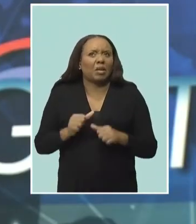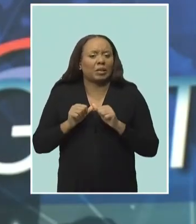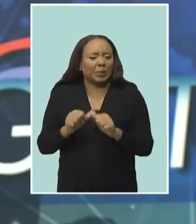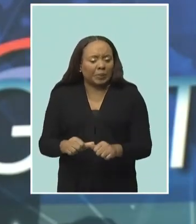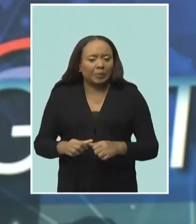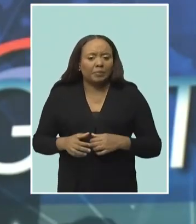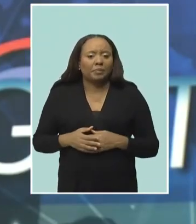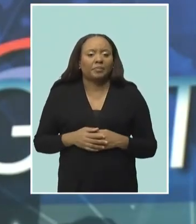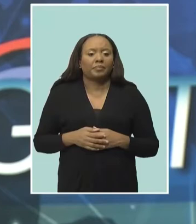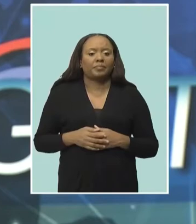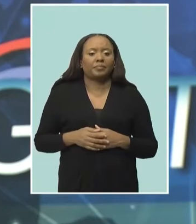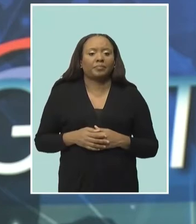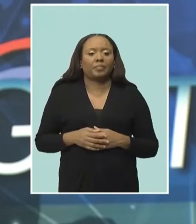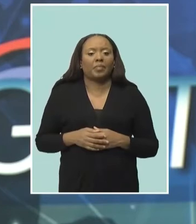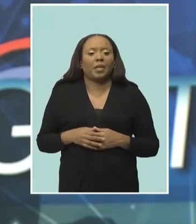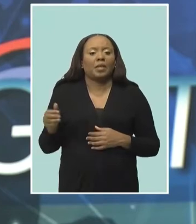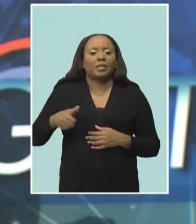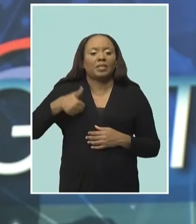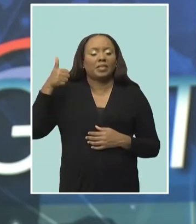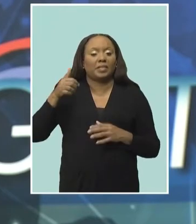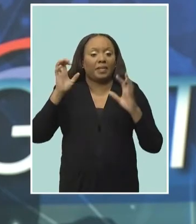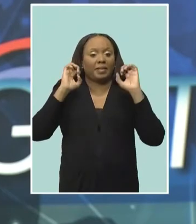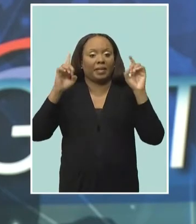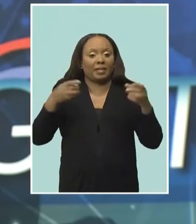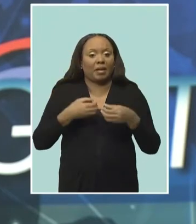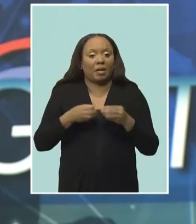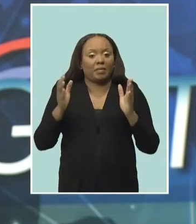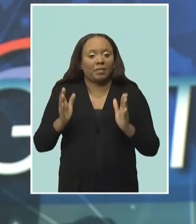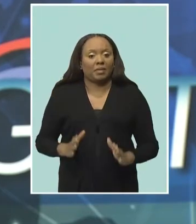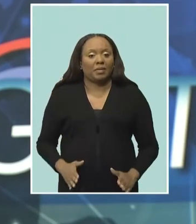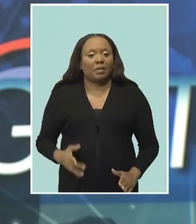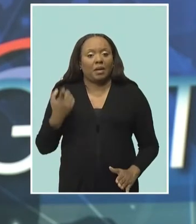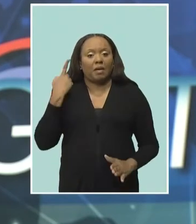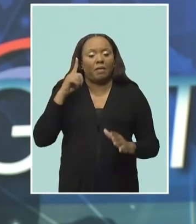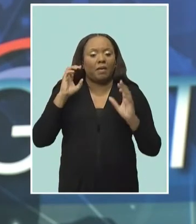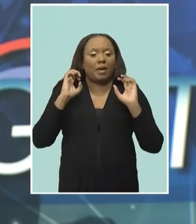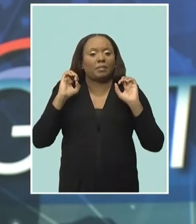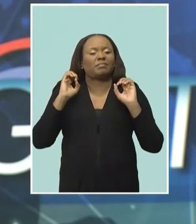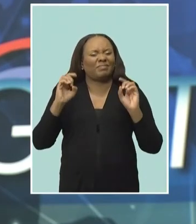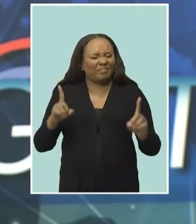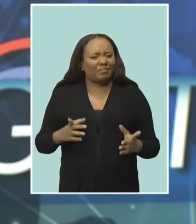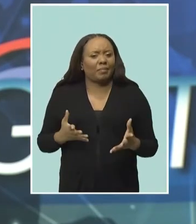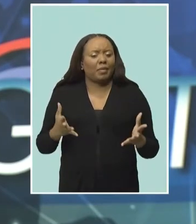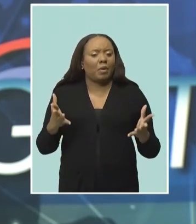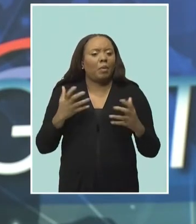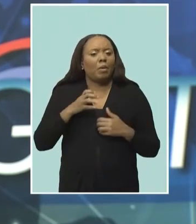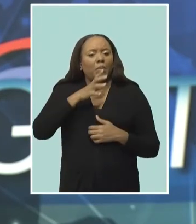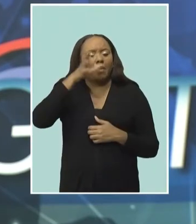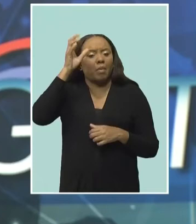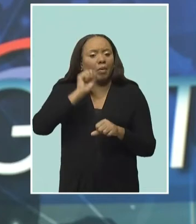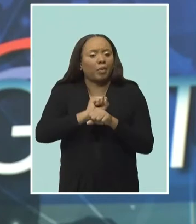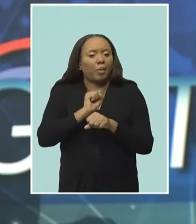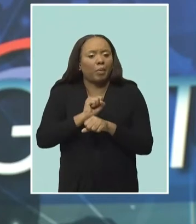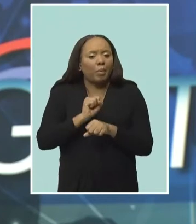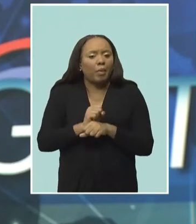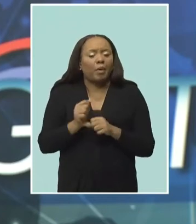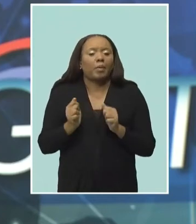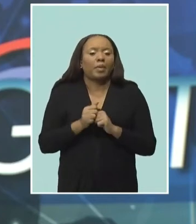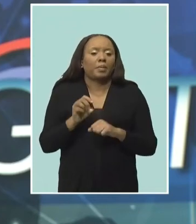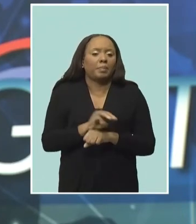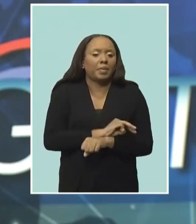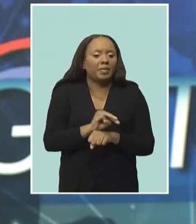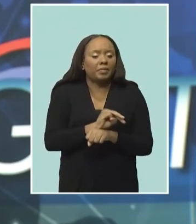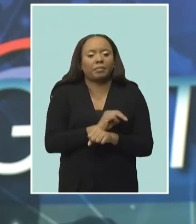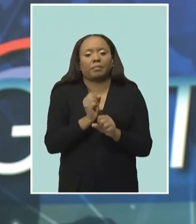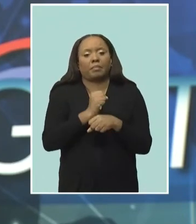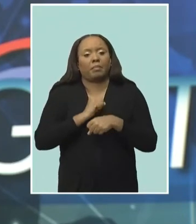Chief Education Officer Dr. Ramona Archer-Bradshaw is urging parents to work with the ministry to ensure students consume healthier